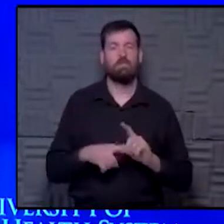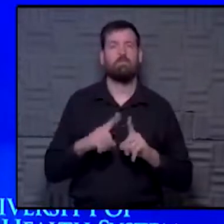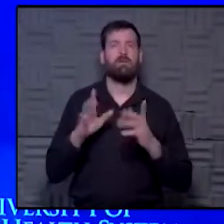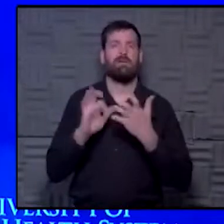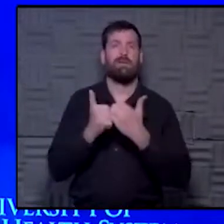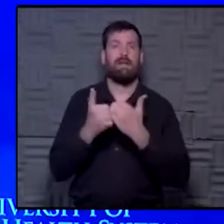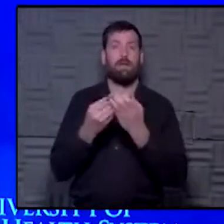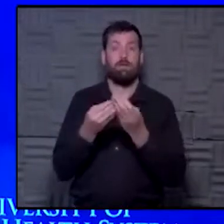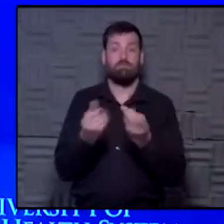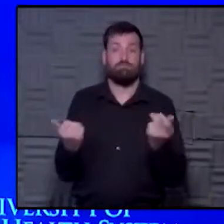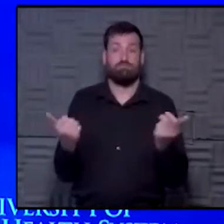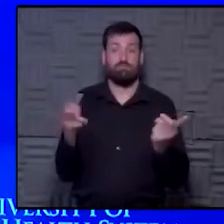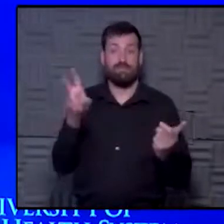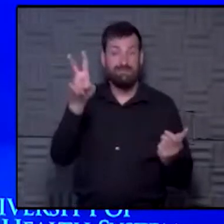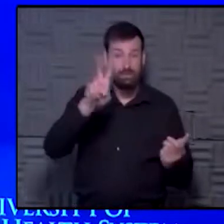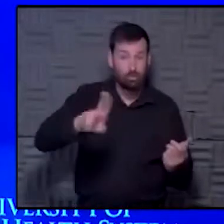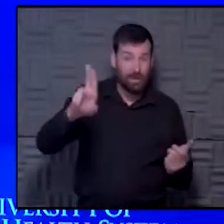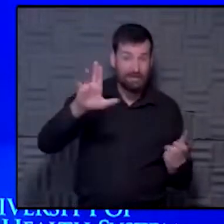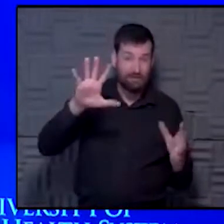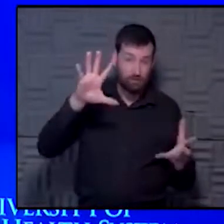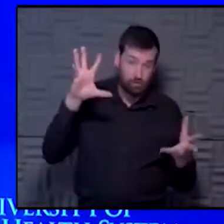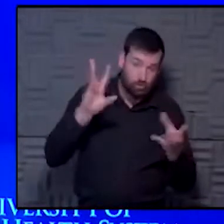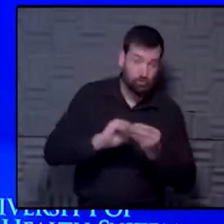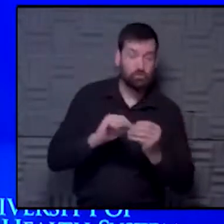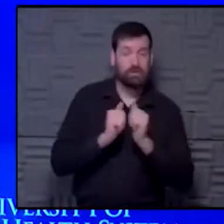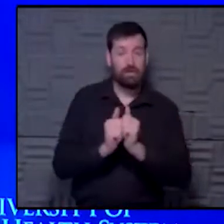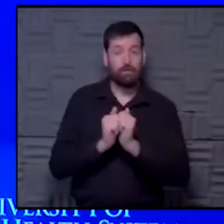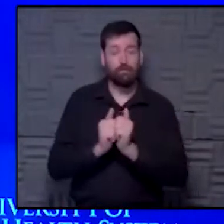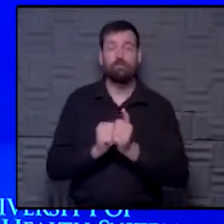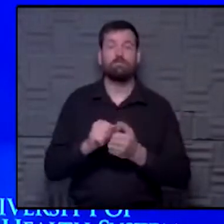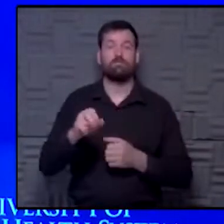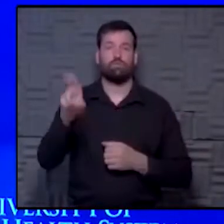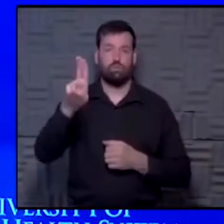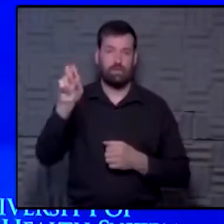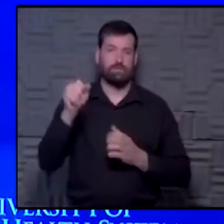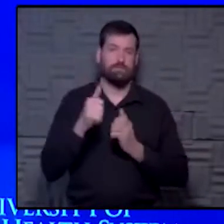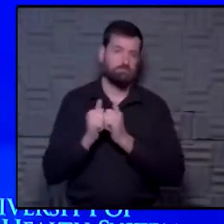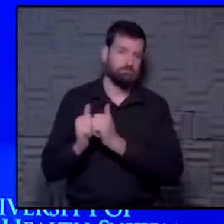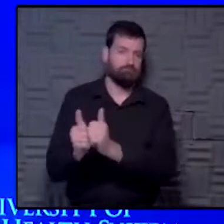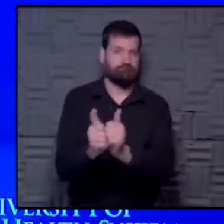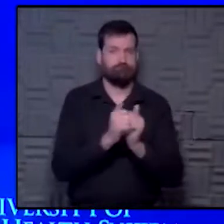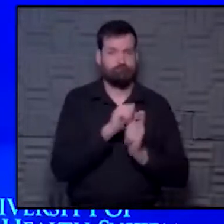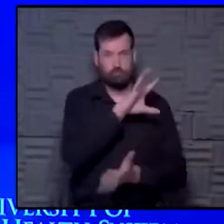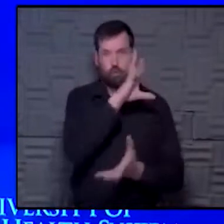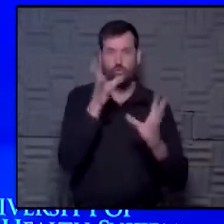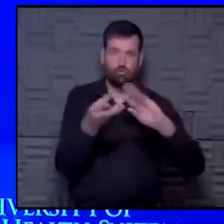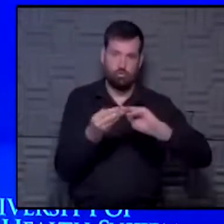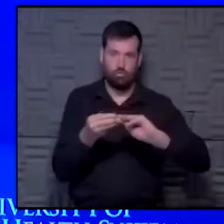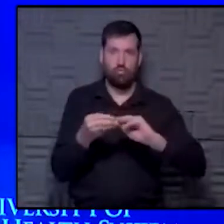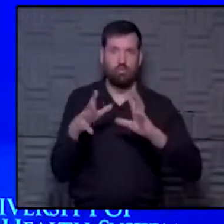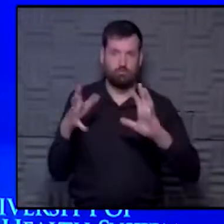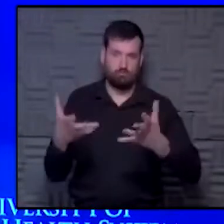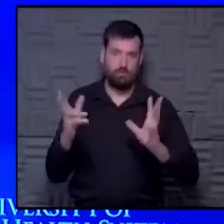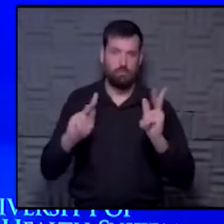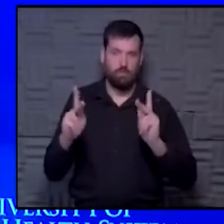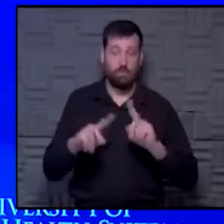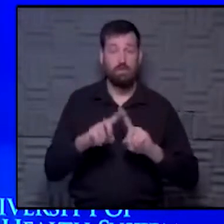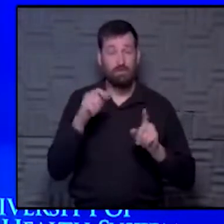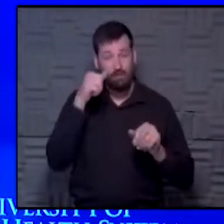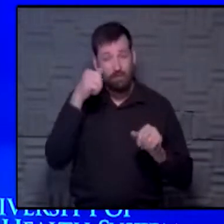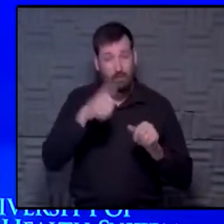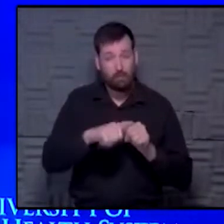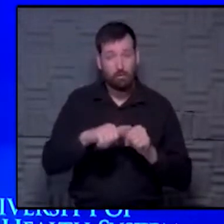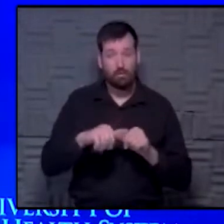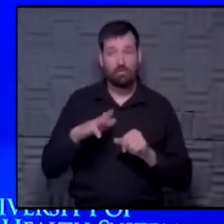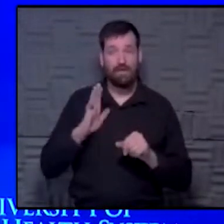we get out of this sort of as a country, yes, it's the United States as a whole, the total population. But remember, the borders